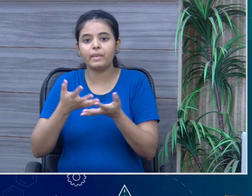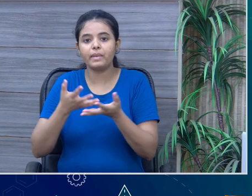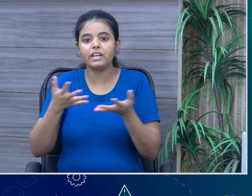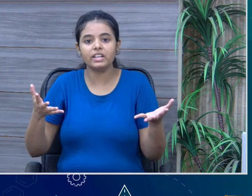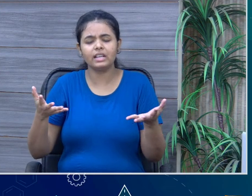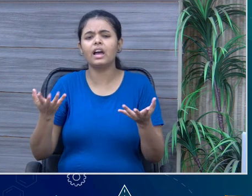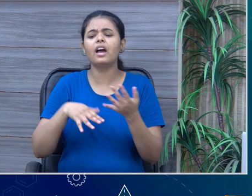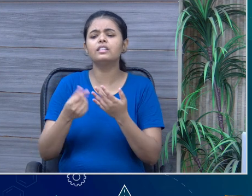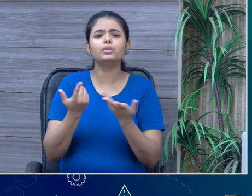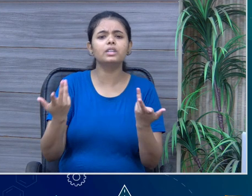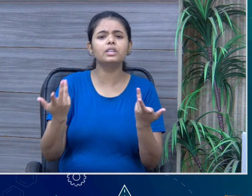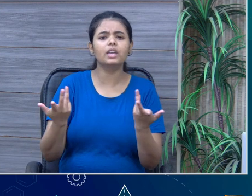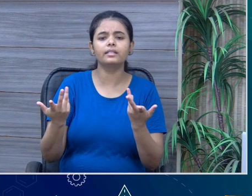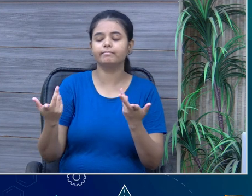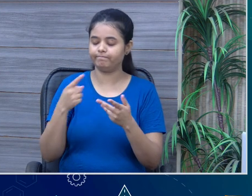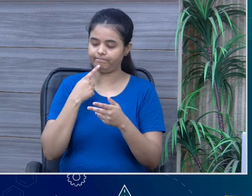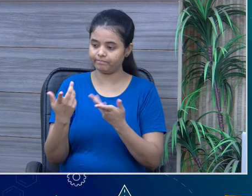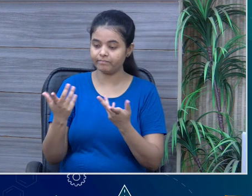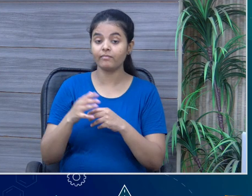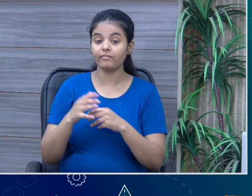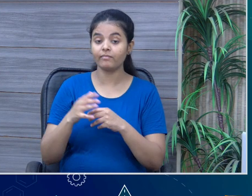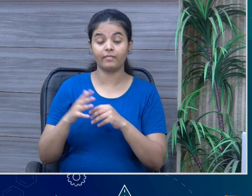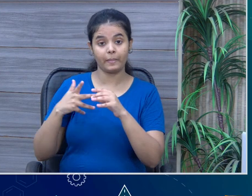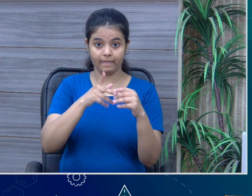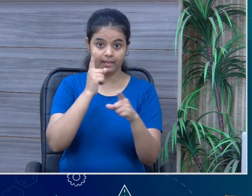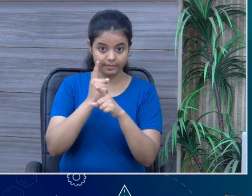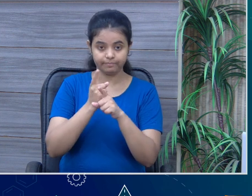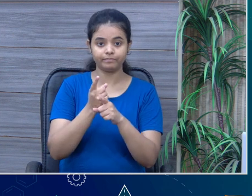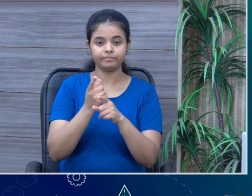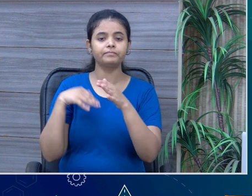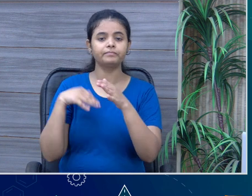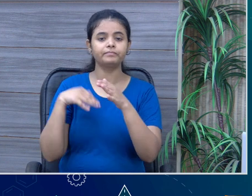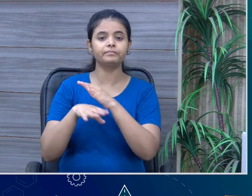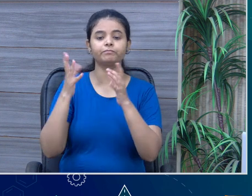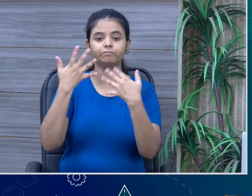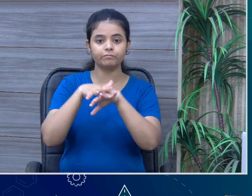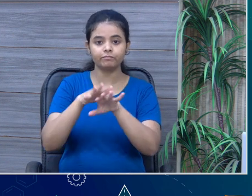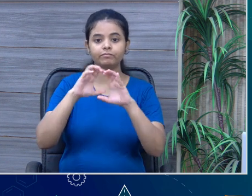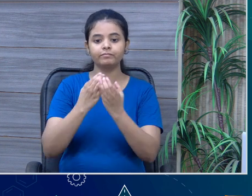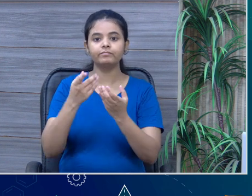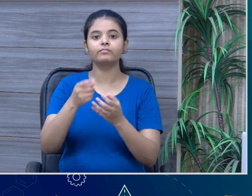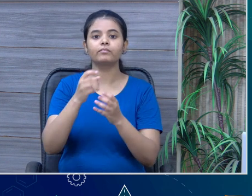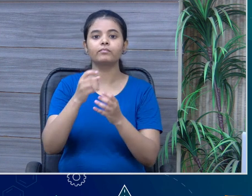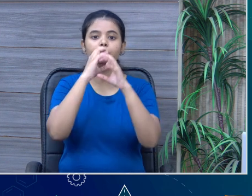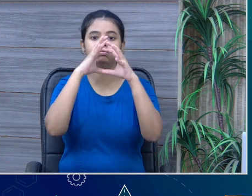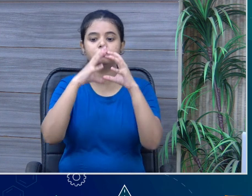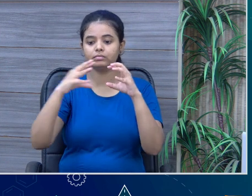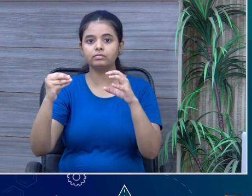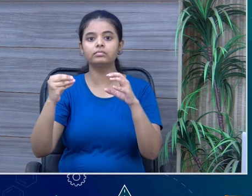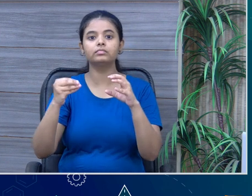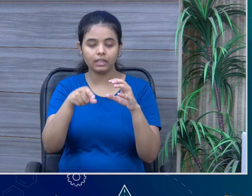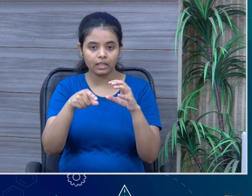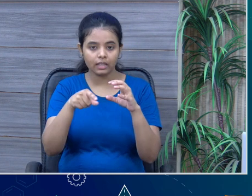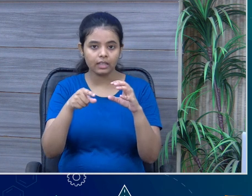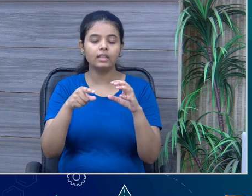As we talk about the inclusive education, as being a special educator, we can use the things like shell for the visually